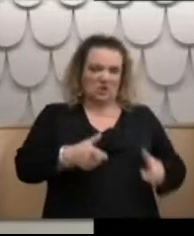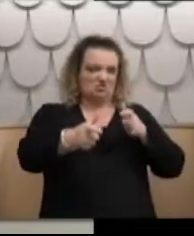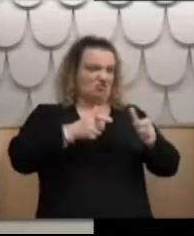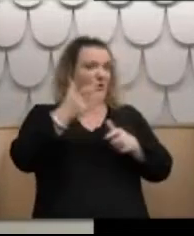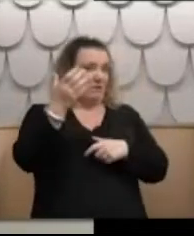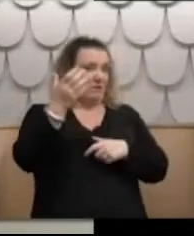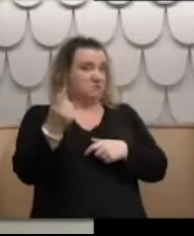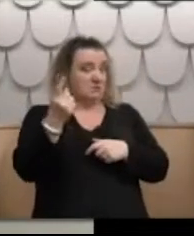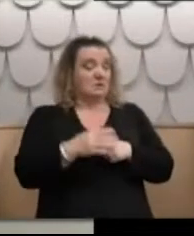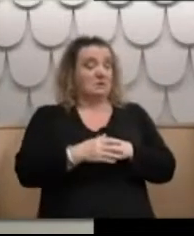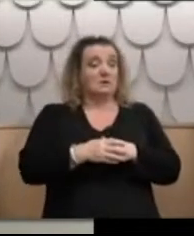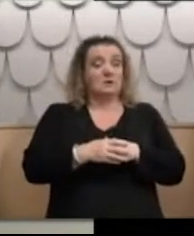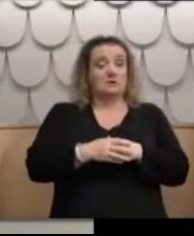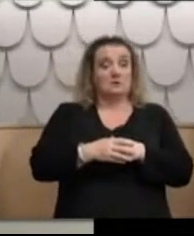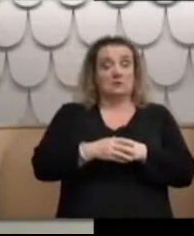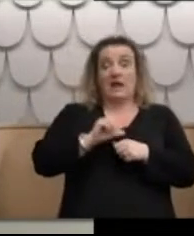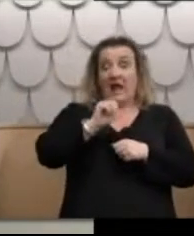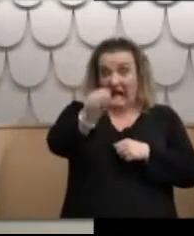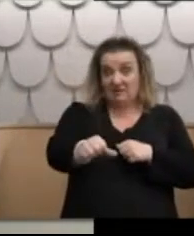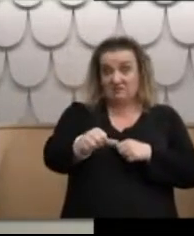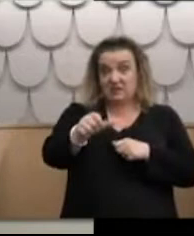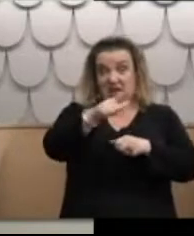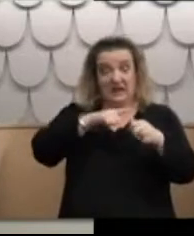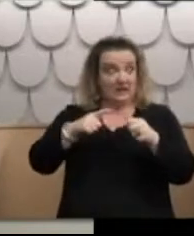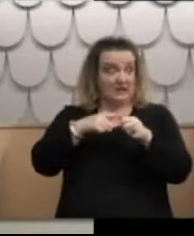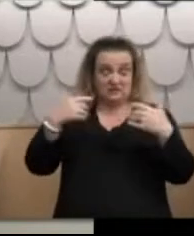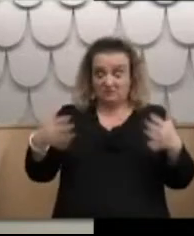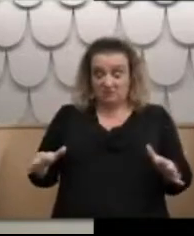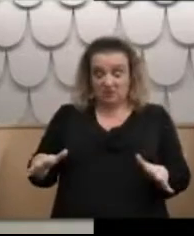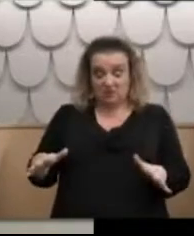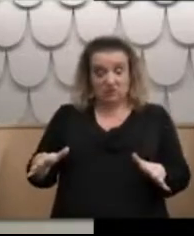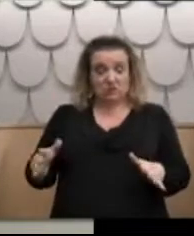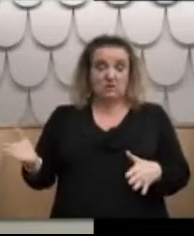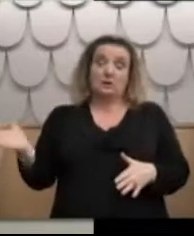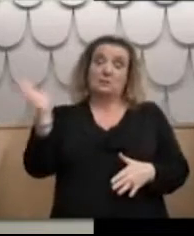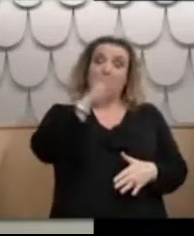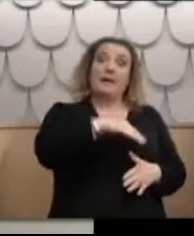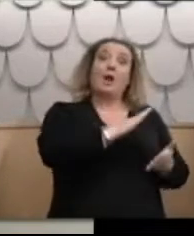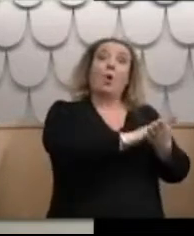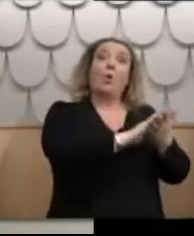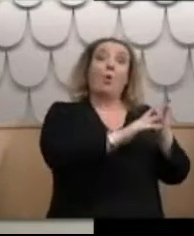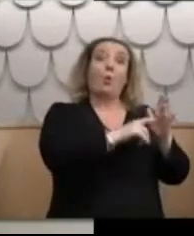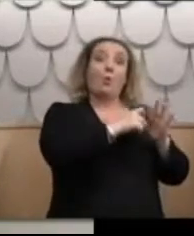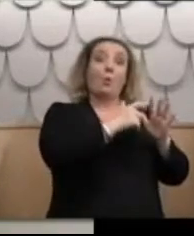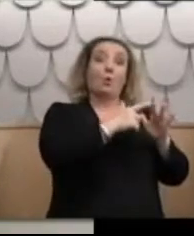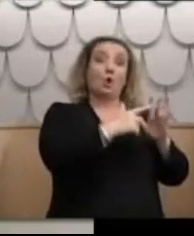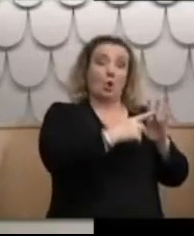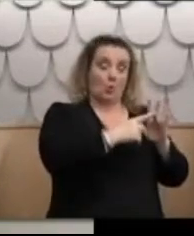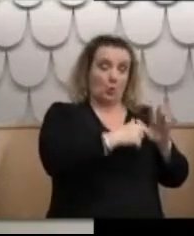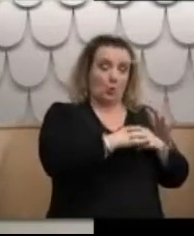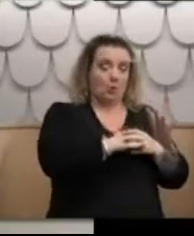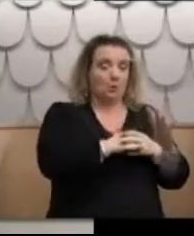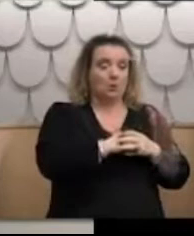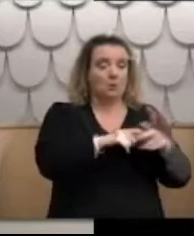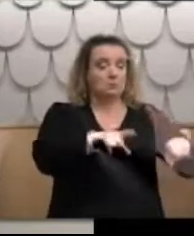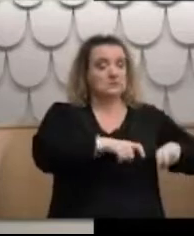Life after Lake Ellets. Life after Lake Ellets. I was returned to Hokeo. Where I stayed until